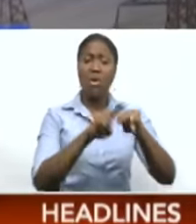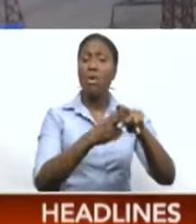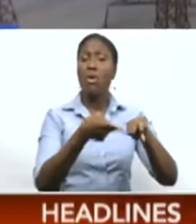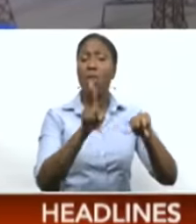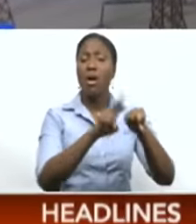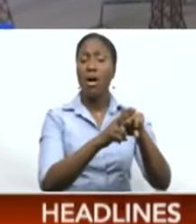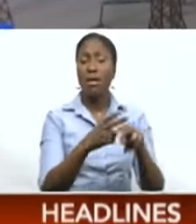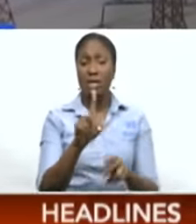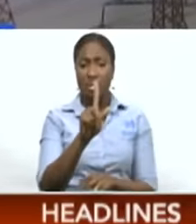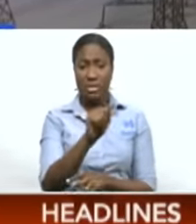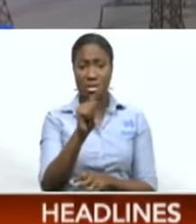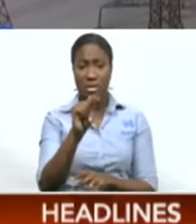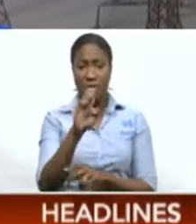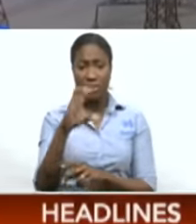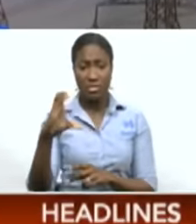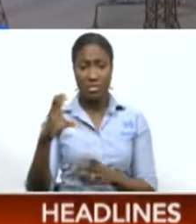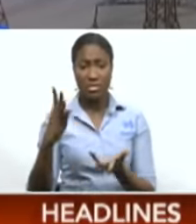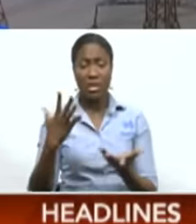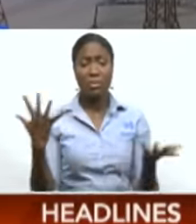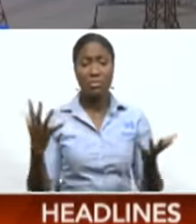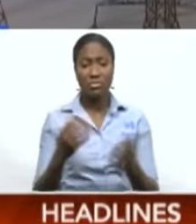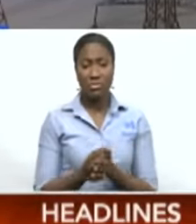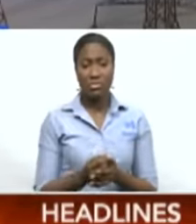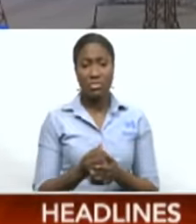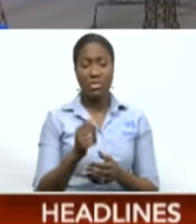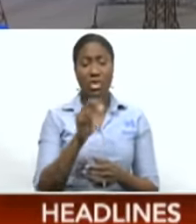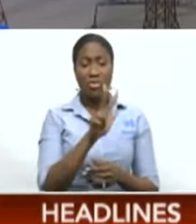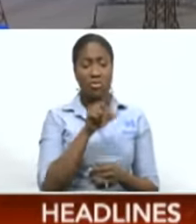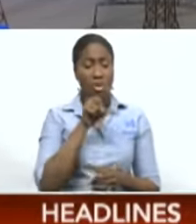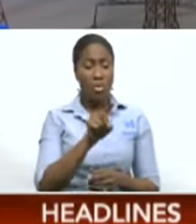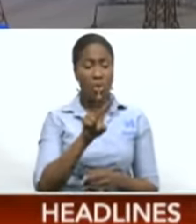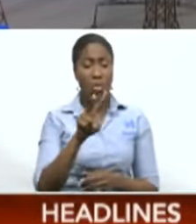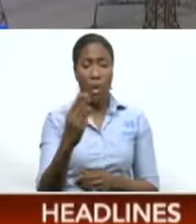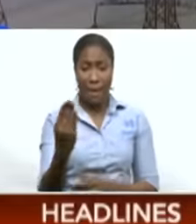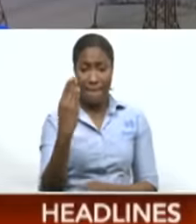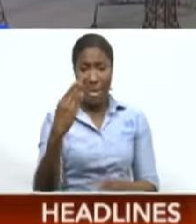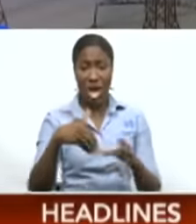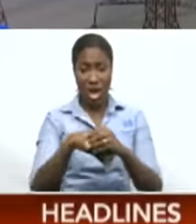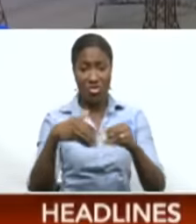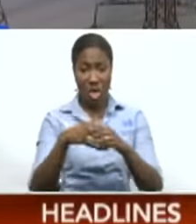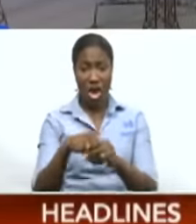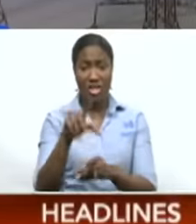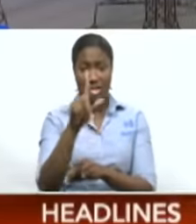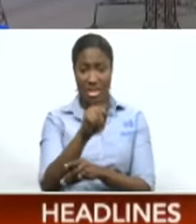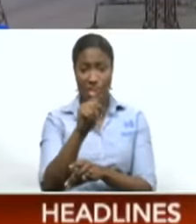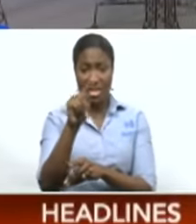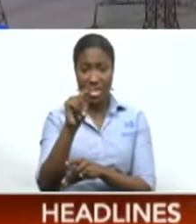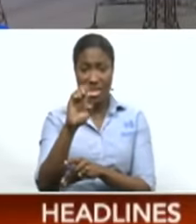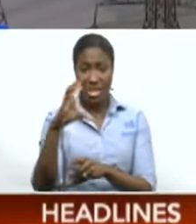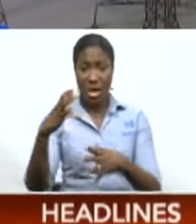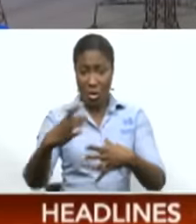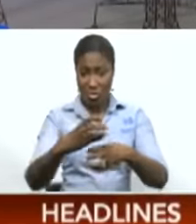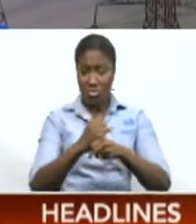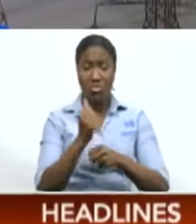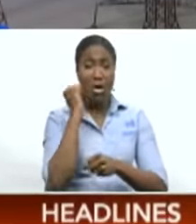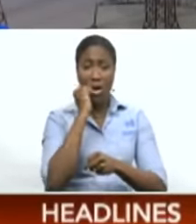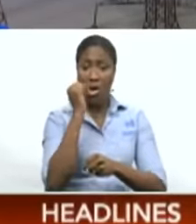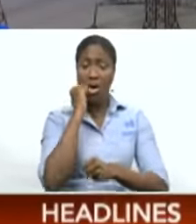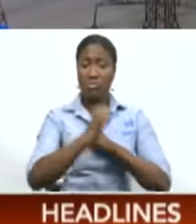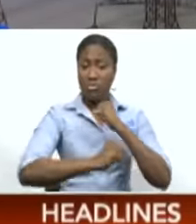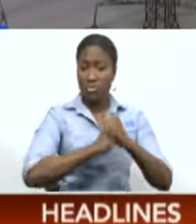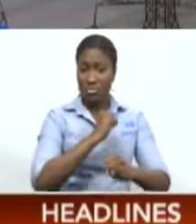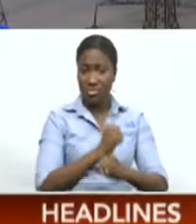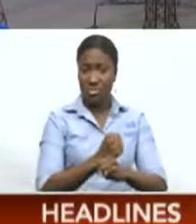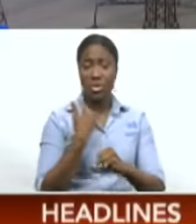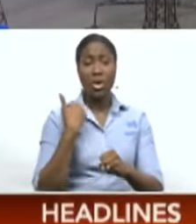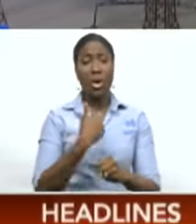was something like $3.2 billion. And in the first year, we proposed that they would get something like $4